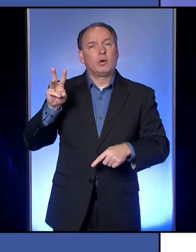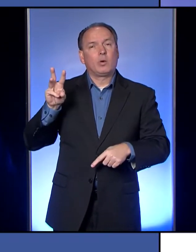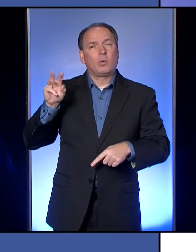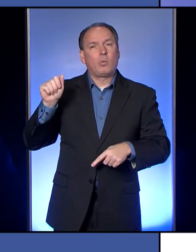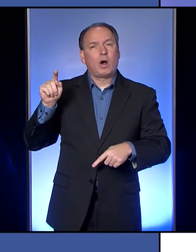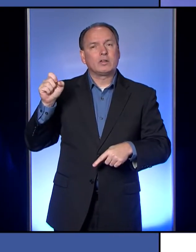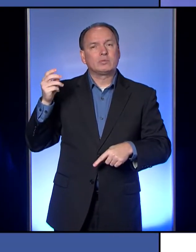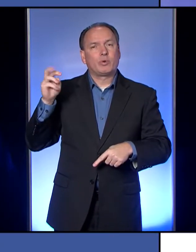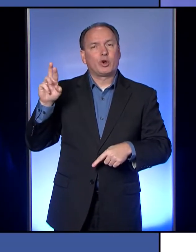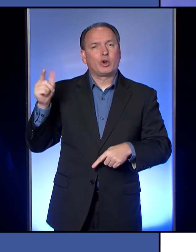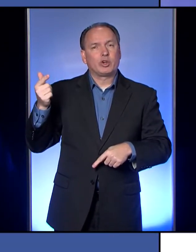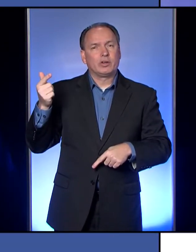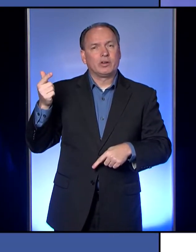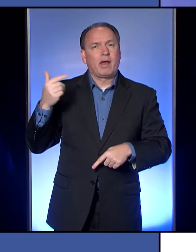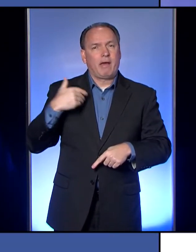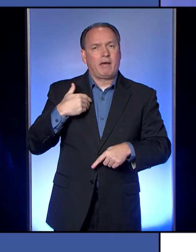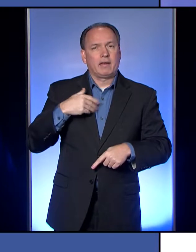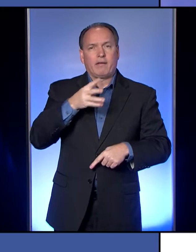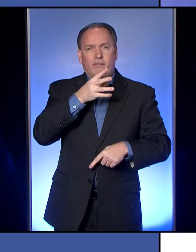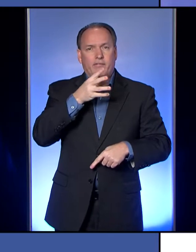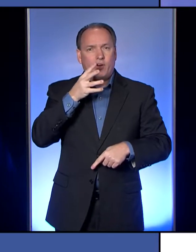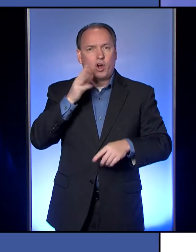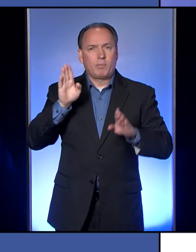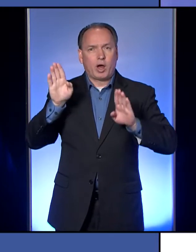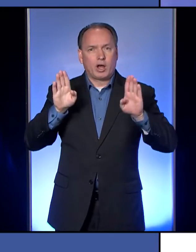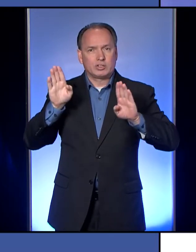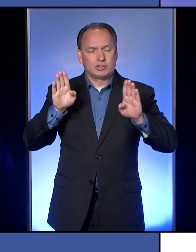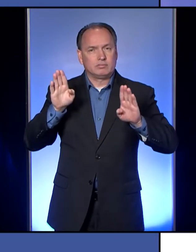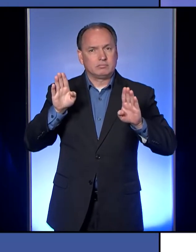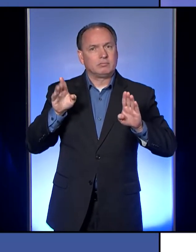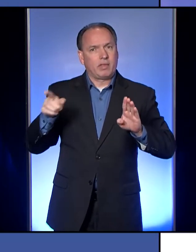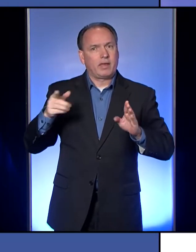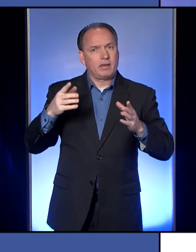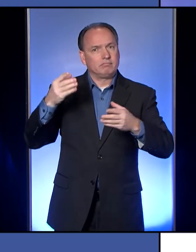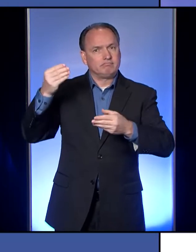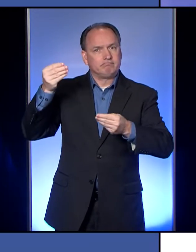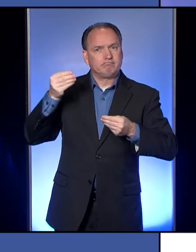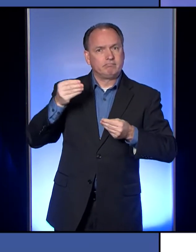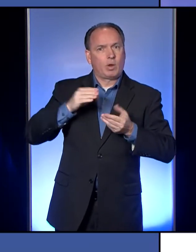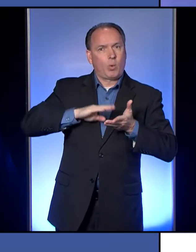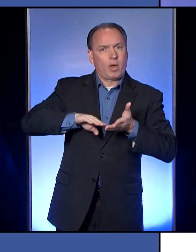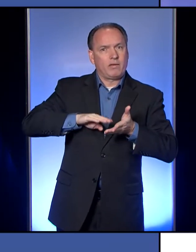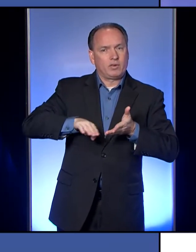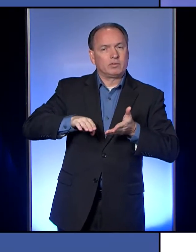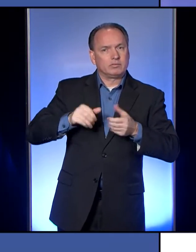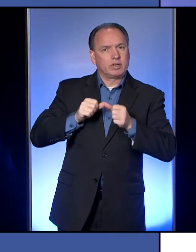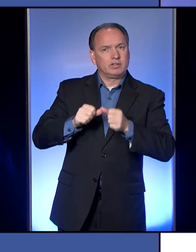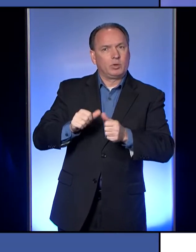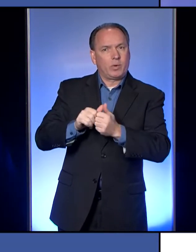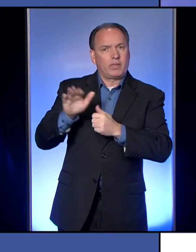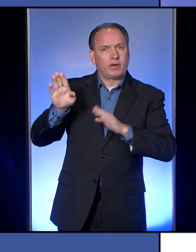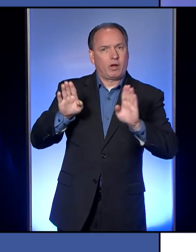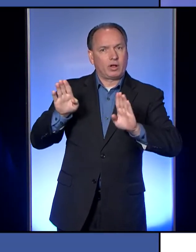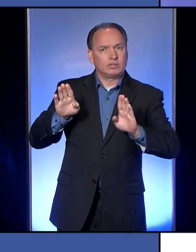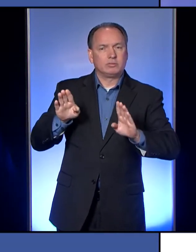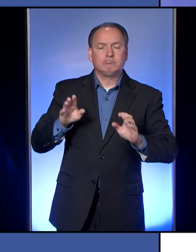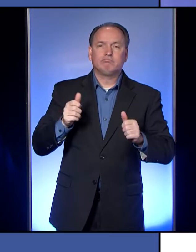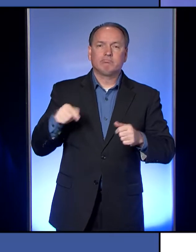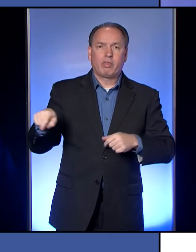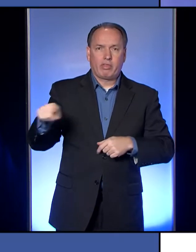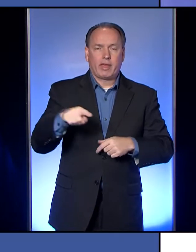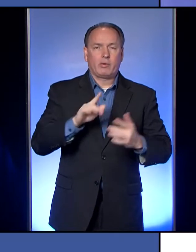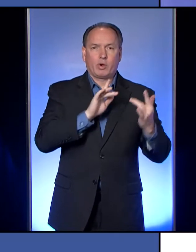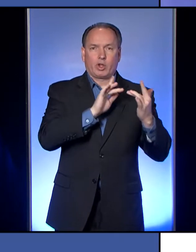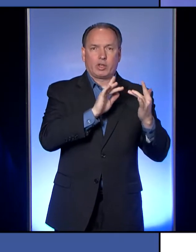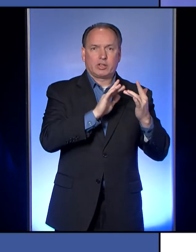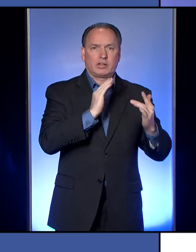that entity was given a waiver by the state that allowed them to continue with that farm equipment auction. They were in contact